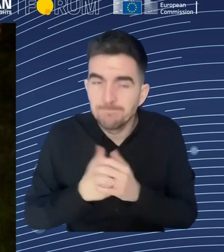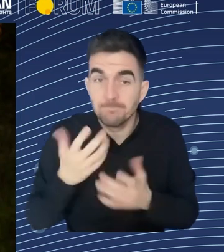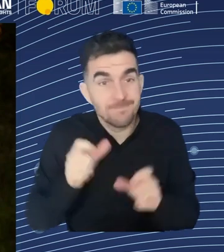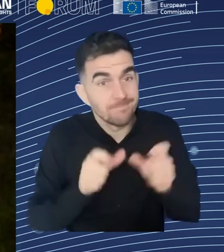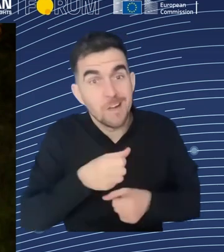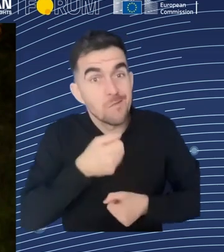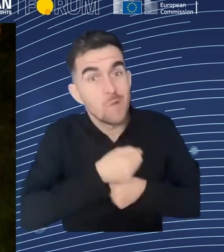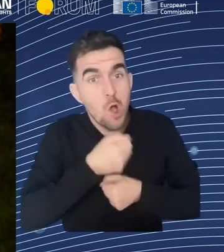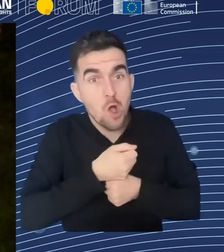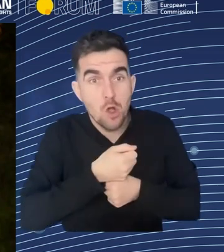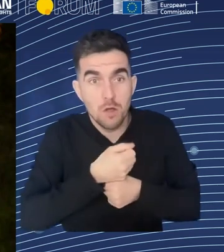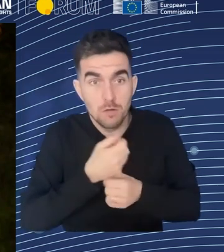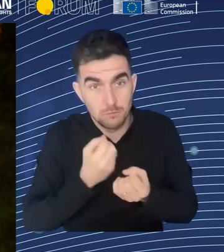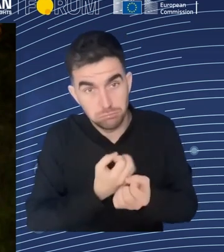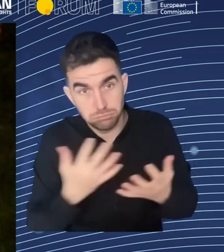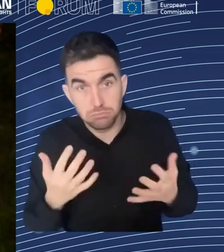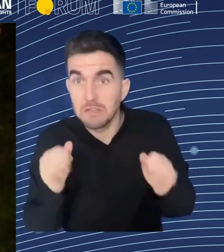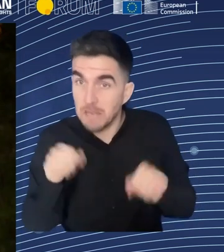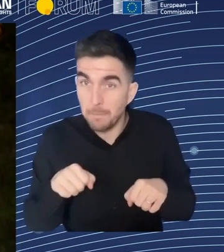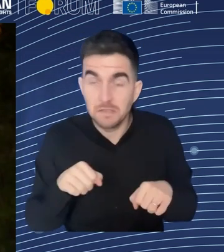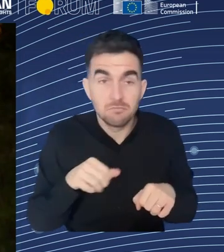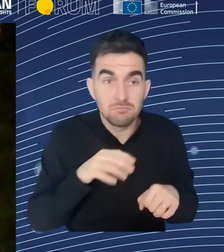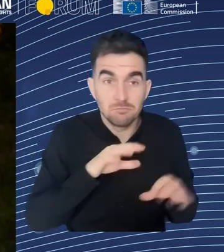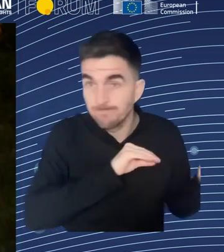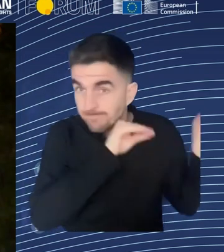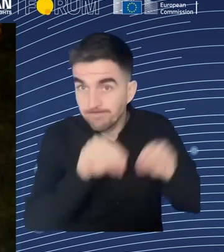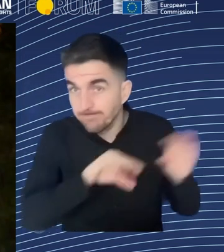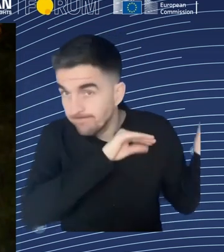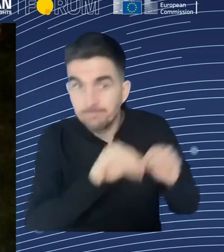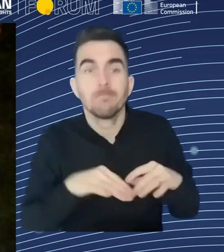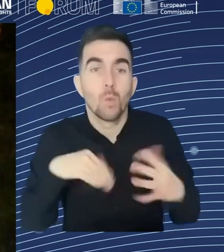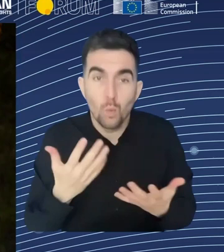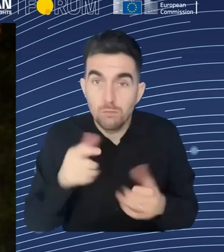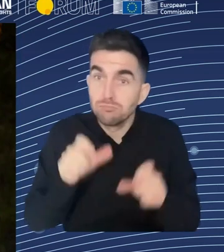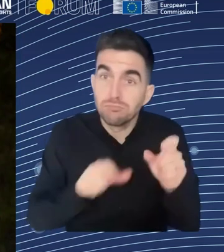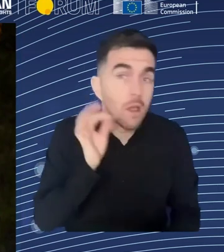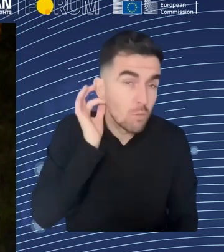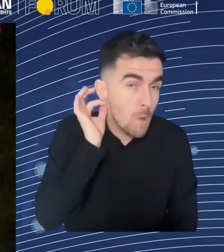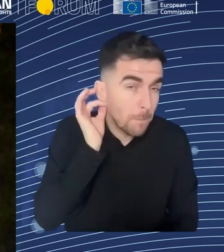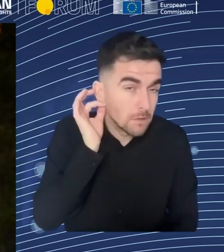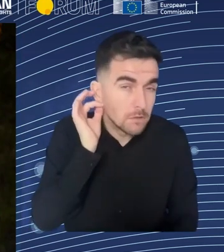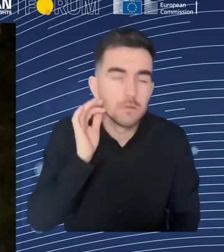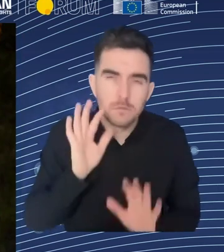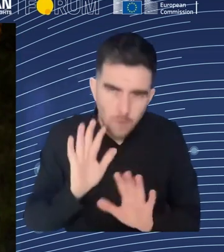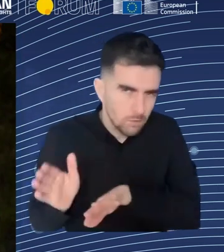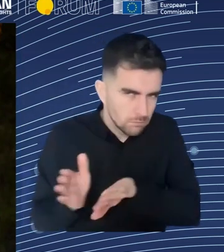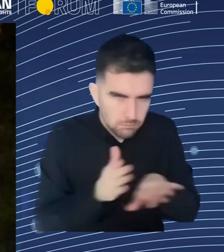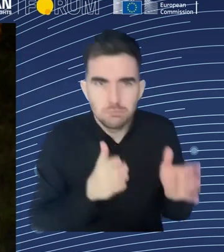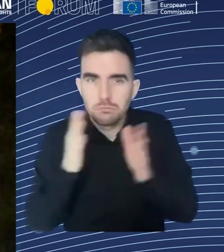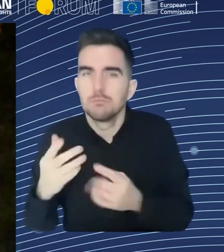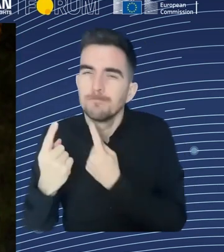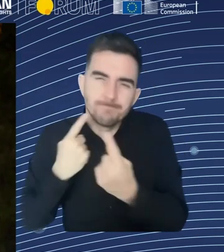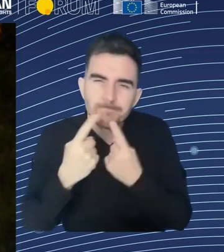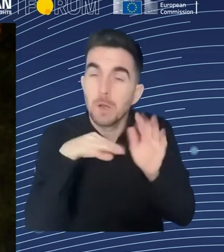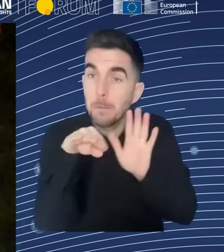ways that employers are using this tech and the actual impacts on workers. We really have to ground it in the lived experiences as we